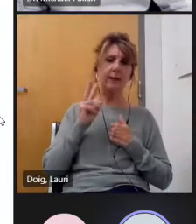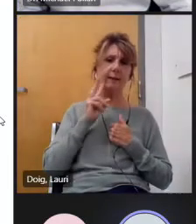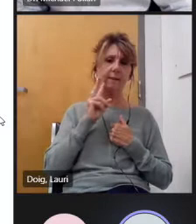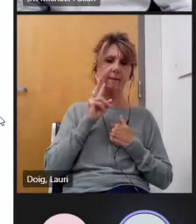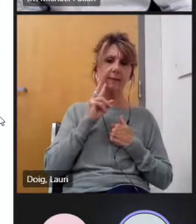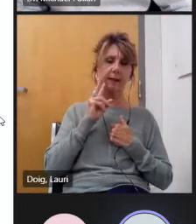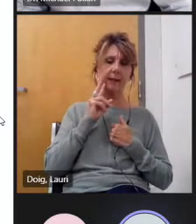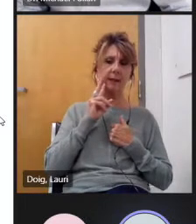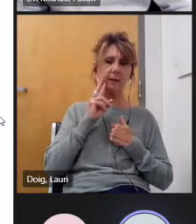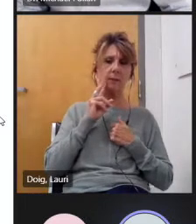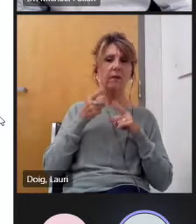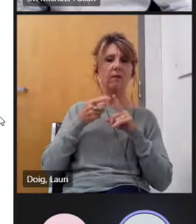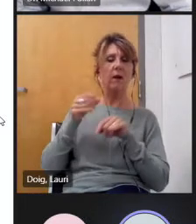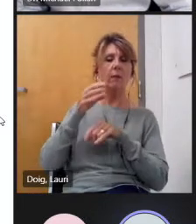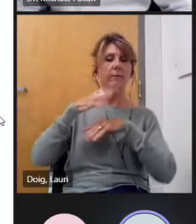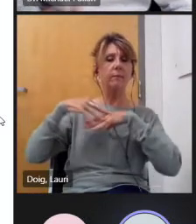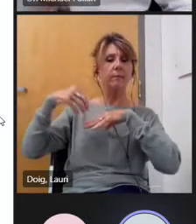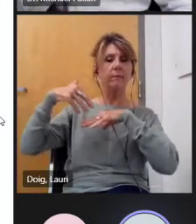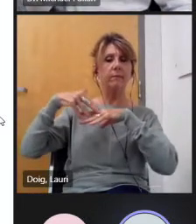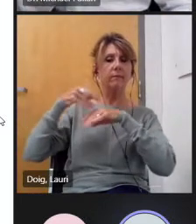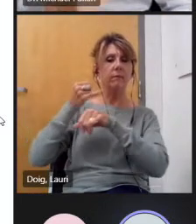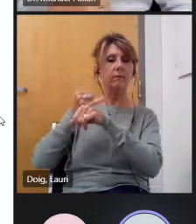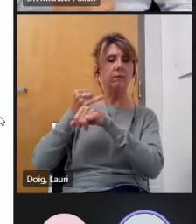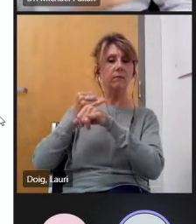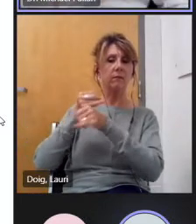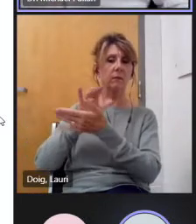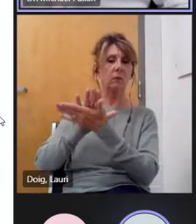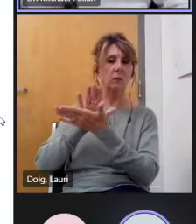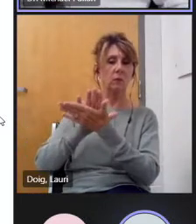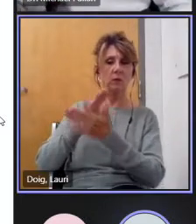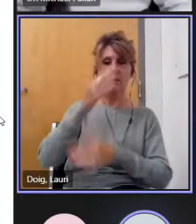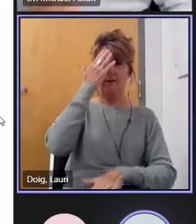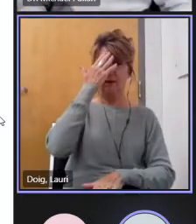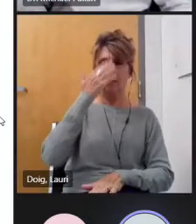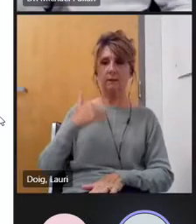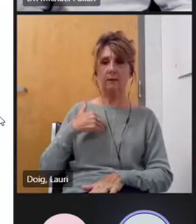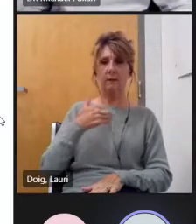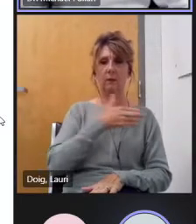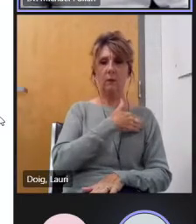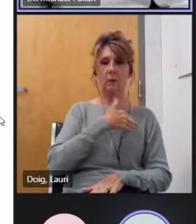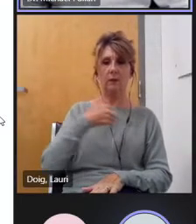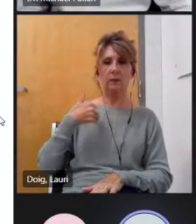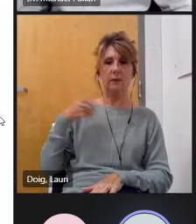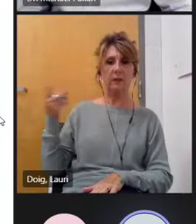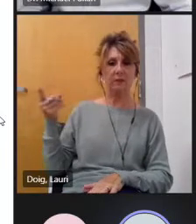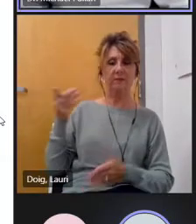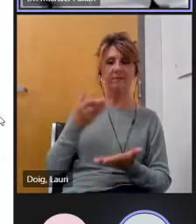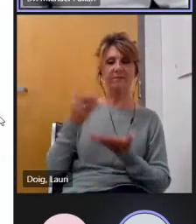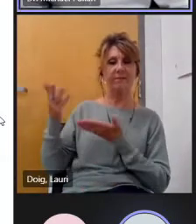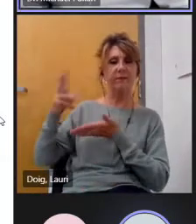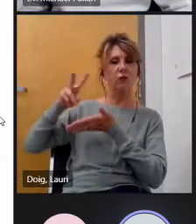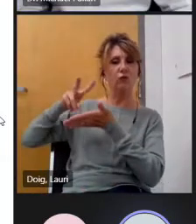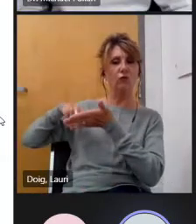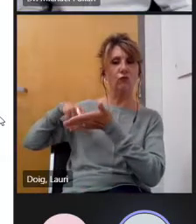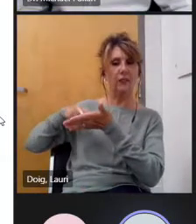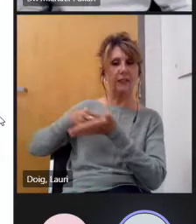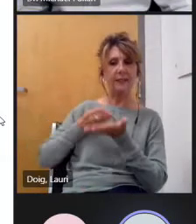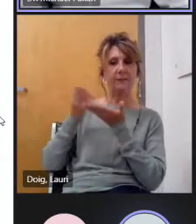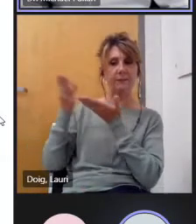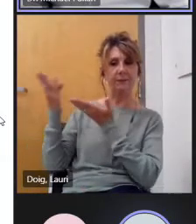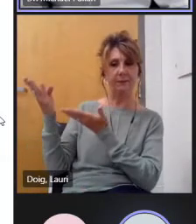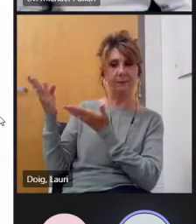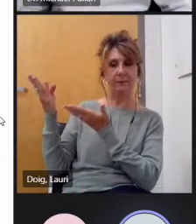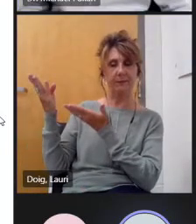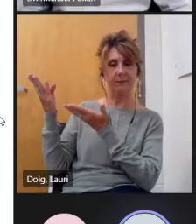prayer name of the father and son holy spirit amen father thank you for the strategic drivers